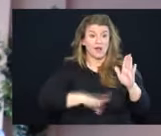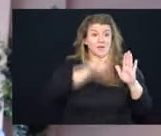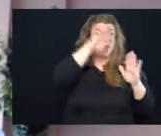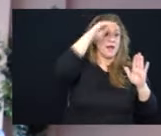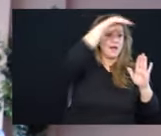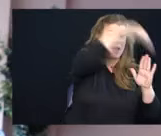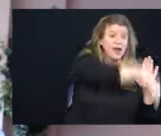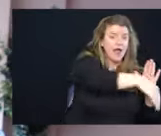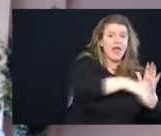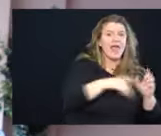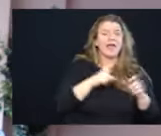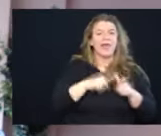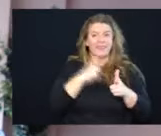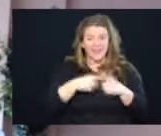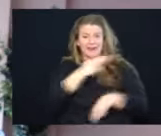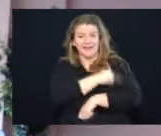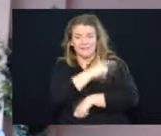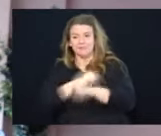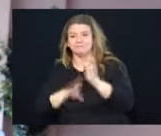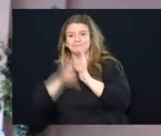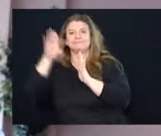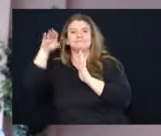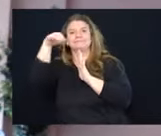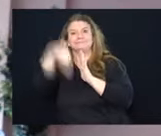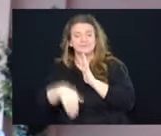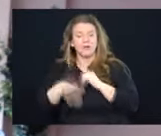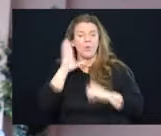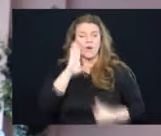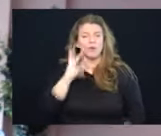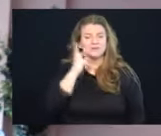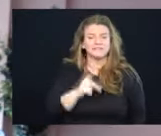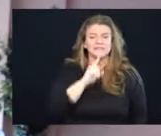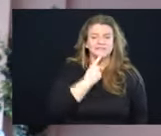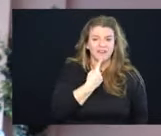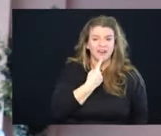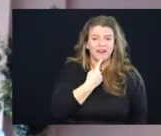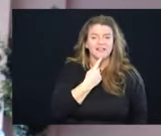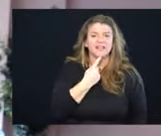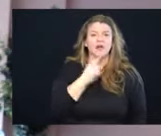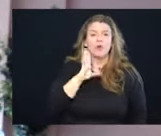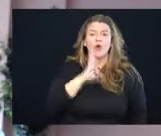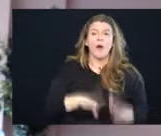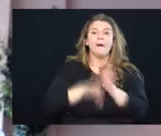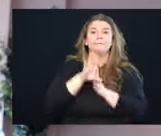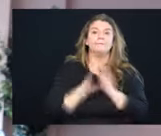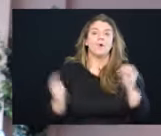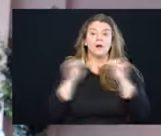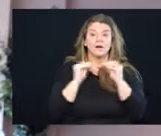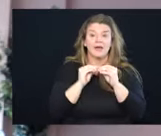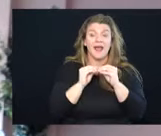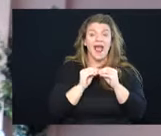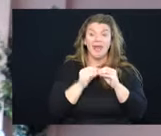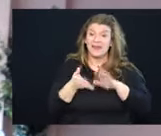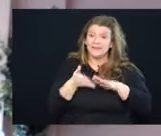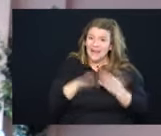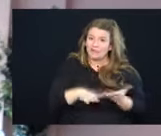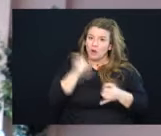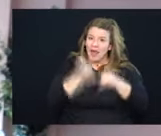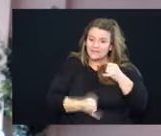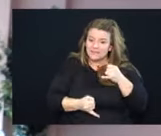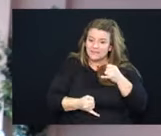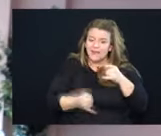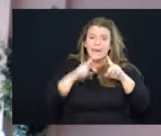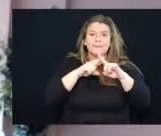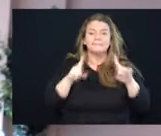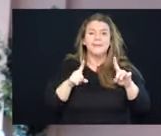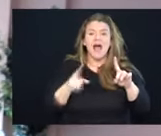so, we'll see the severity of the illness start to go up. And then we'll see deaths as the last indicator. But